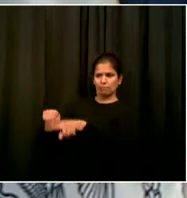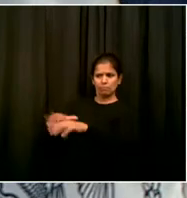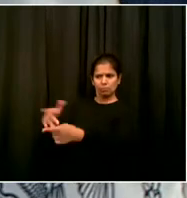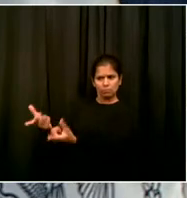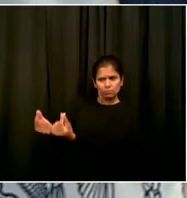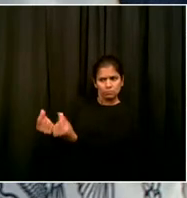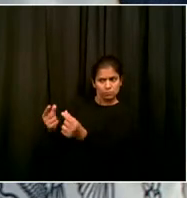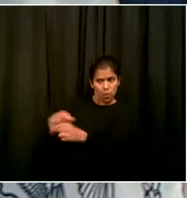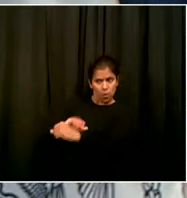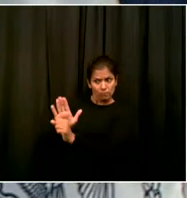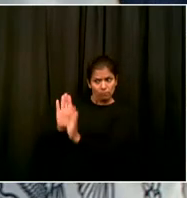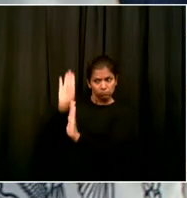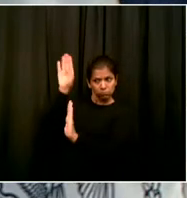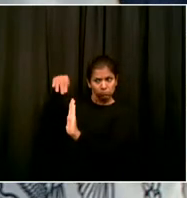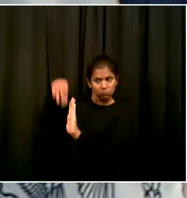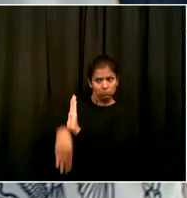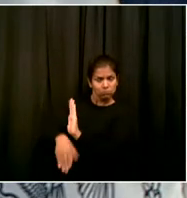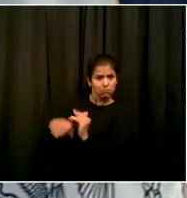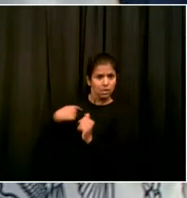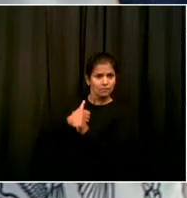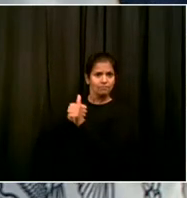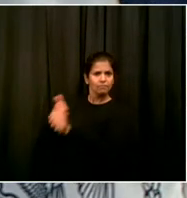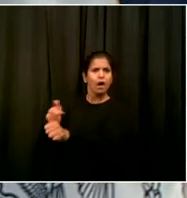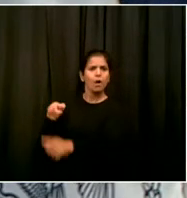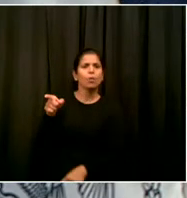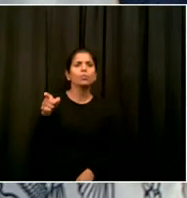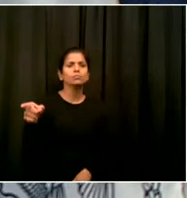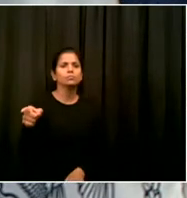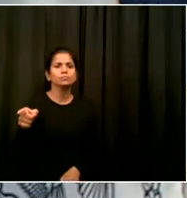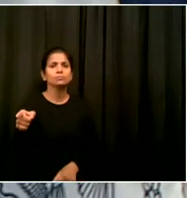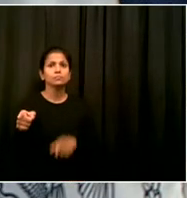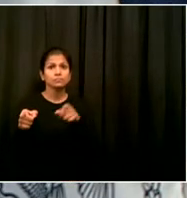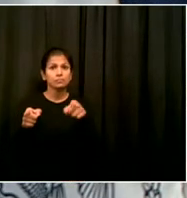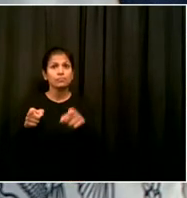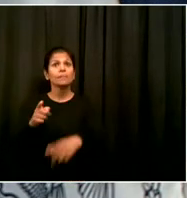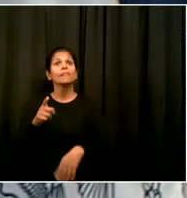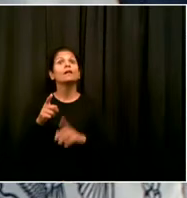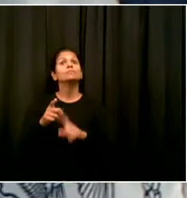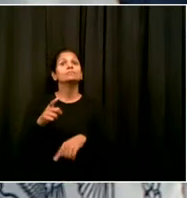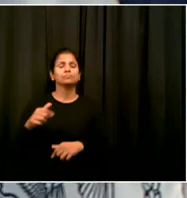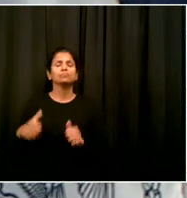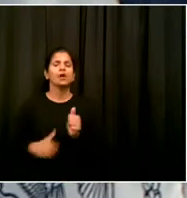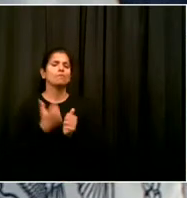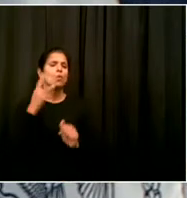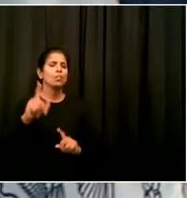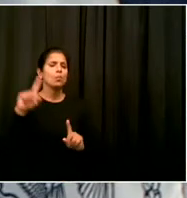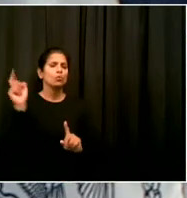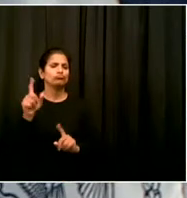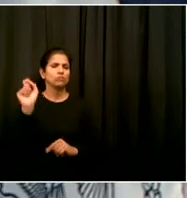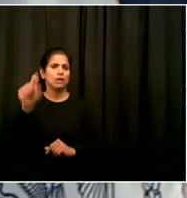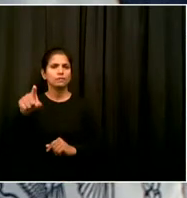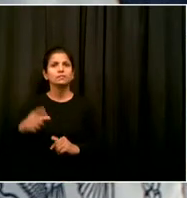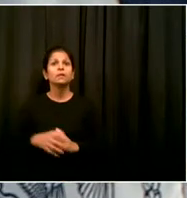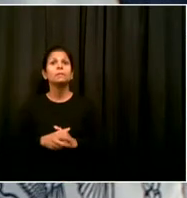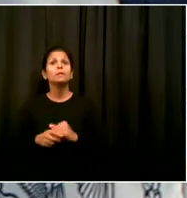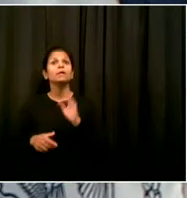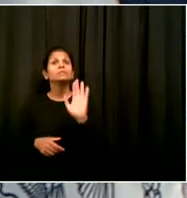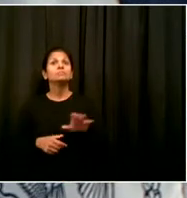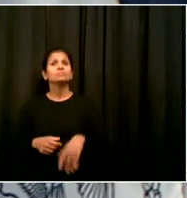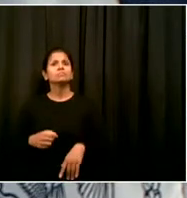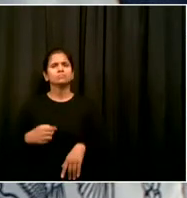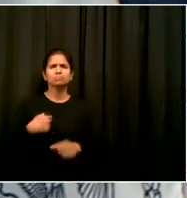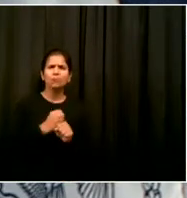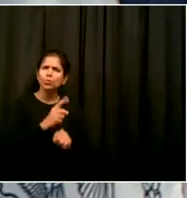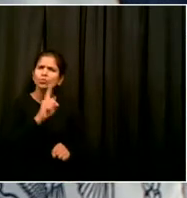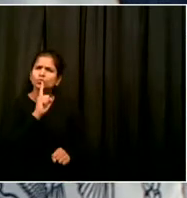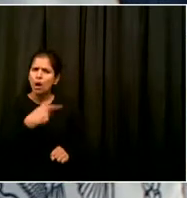increasing the number of people who can eat indoors because of the possibility there could be a second wave and the increase